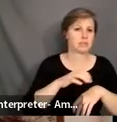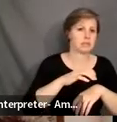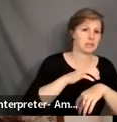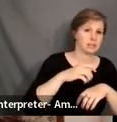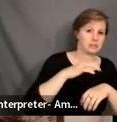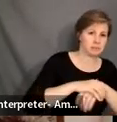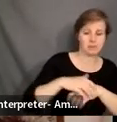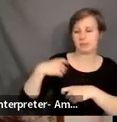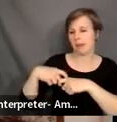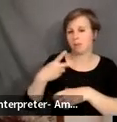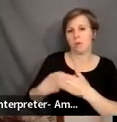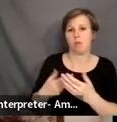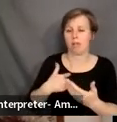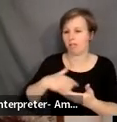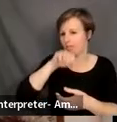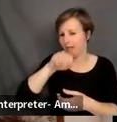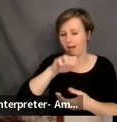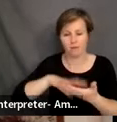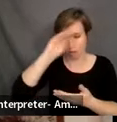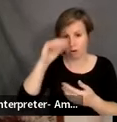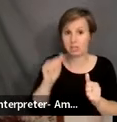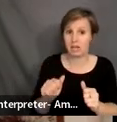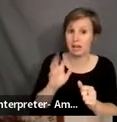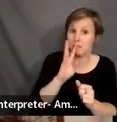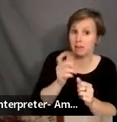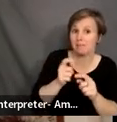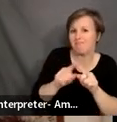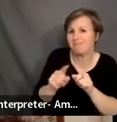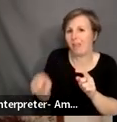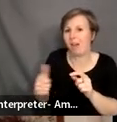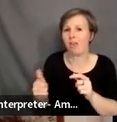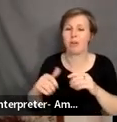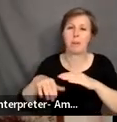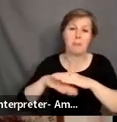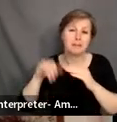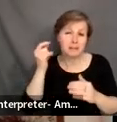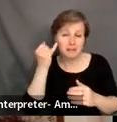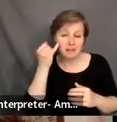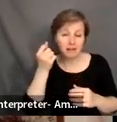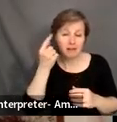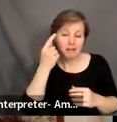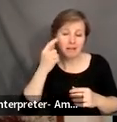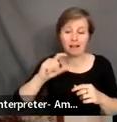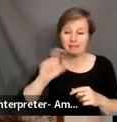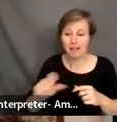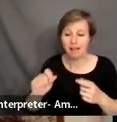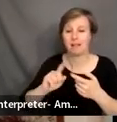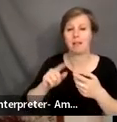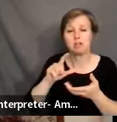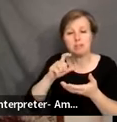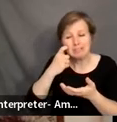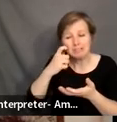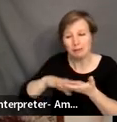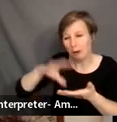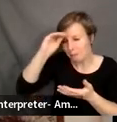She has conversational skills in Portuguese and basic understanding of Italian. She's just started to learn Korean because